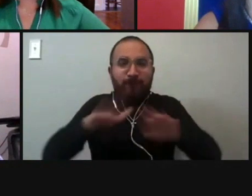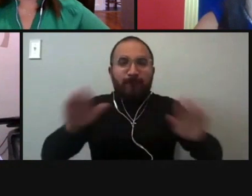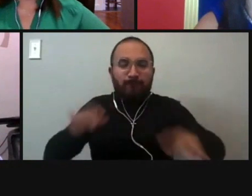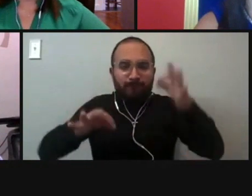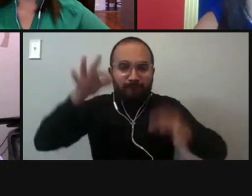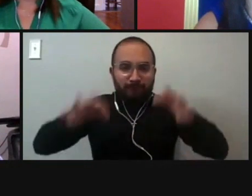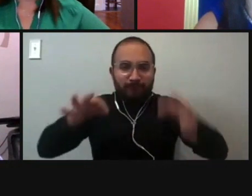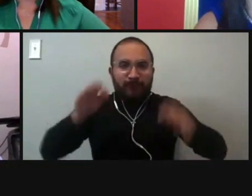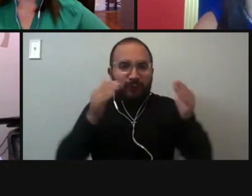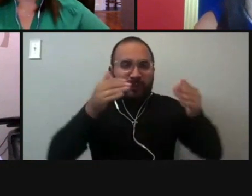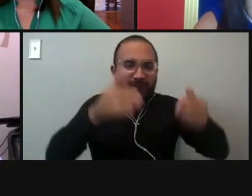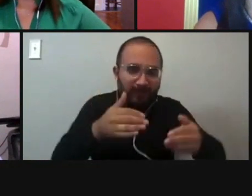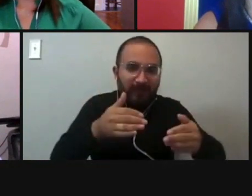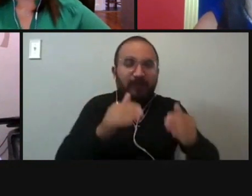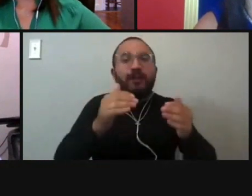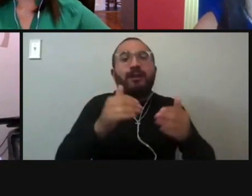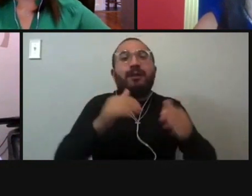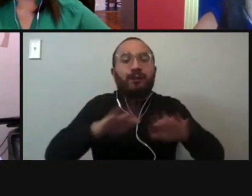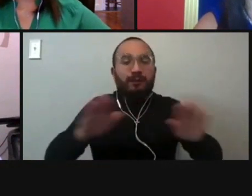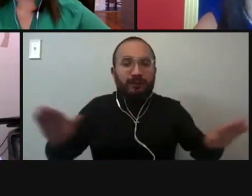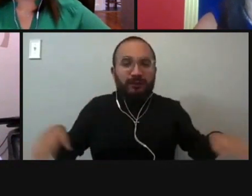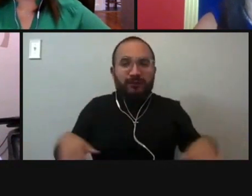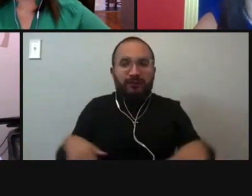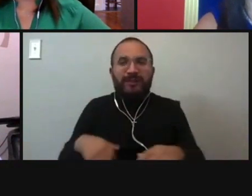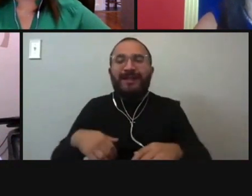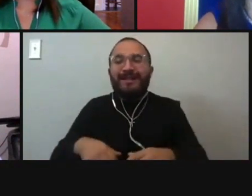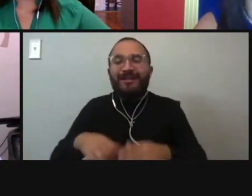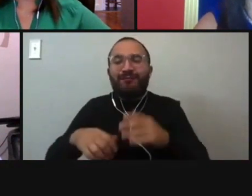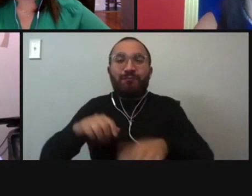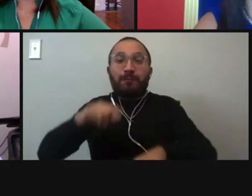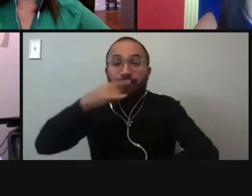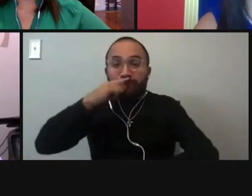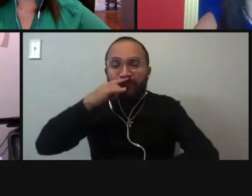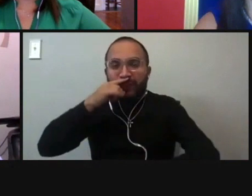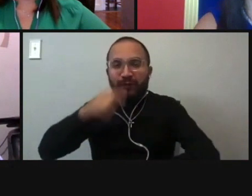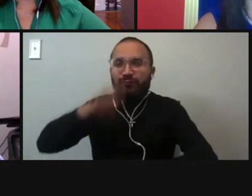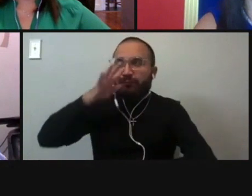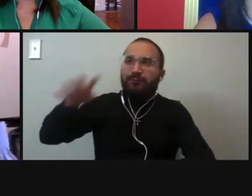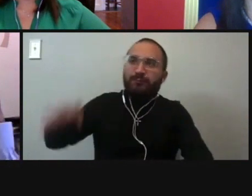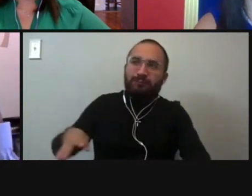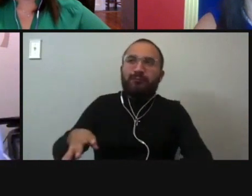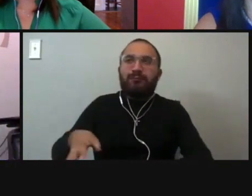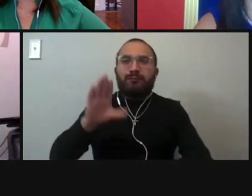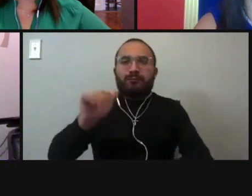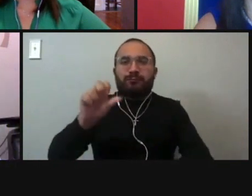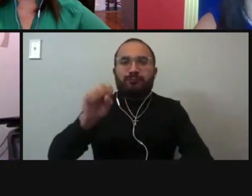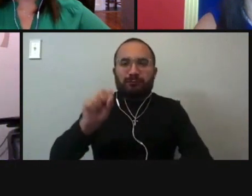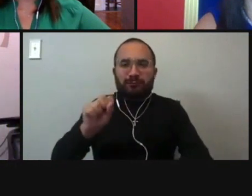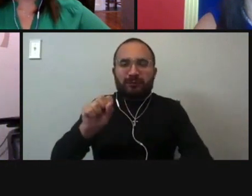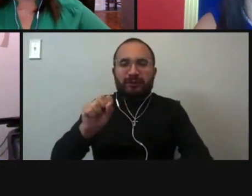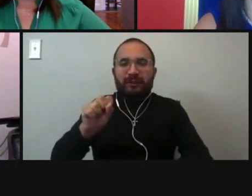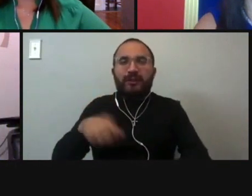parents and children in abuse and neglect cases. It's doing that type of work that I really get to see a lot of the issues that many in the